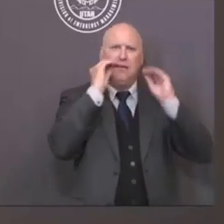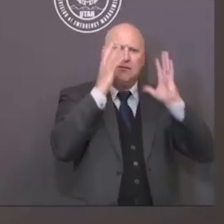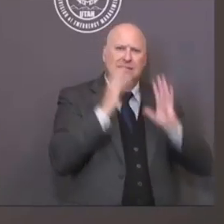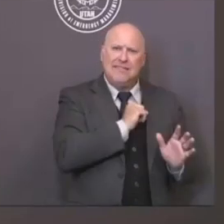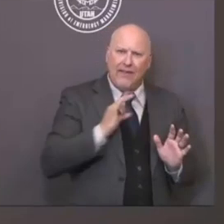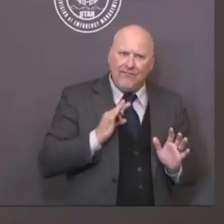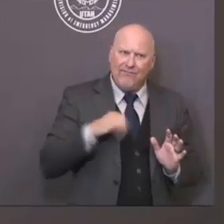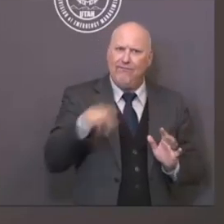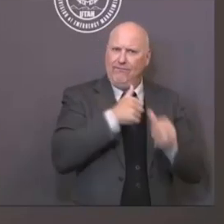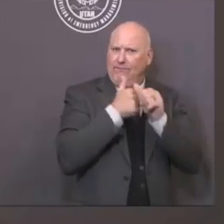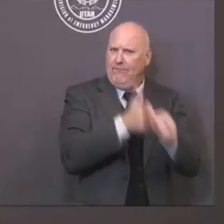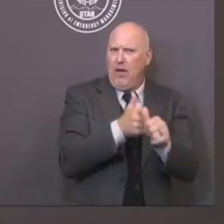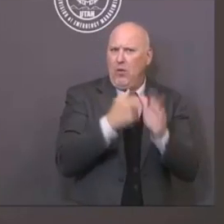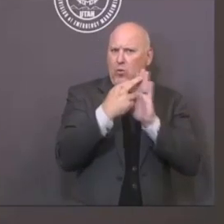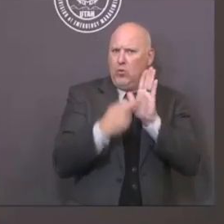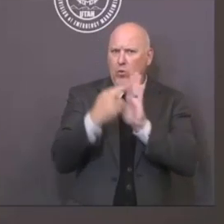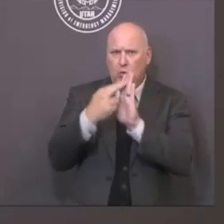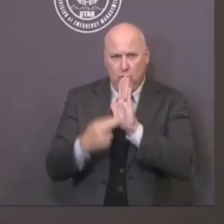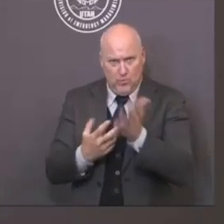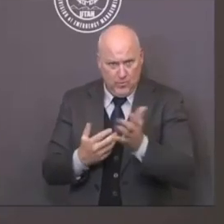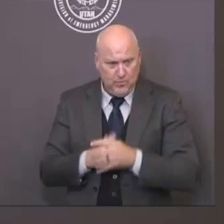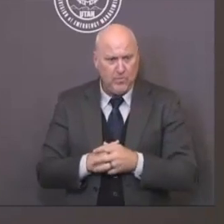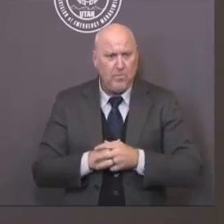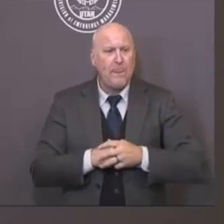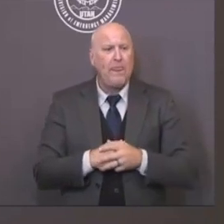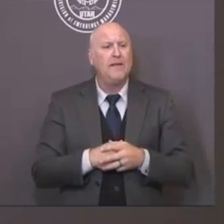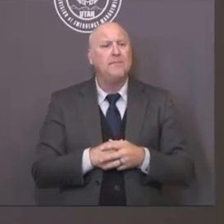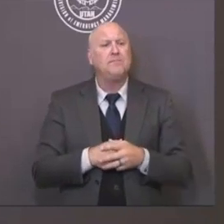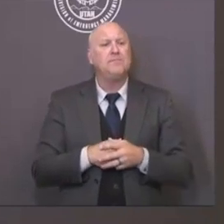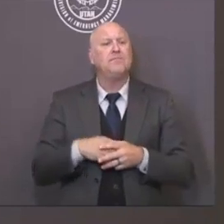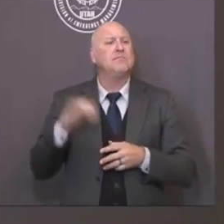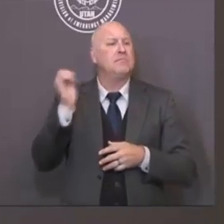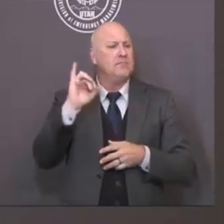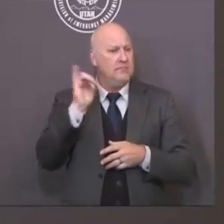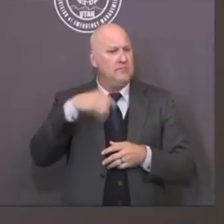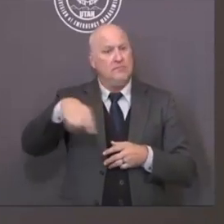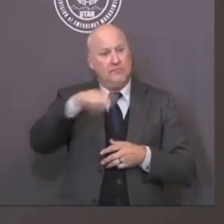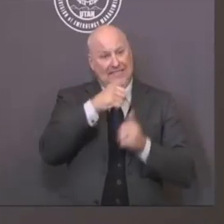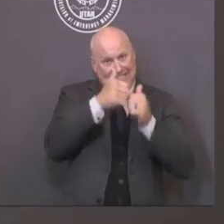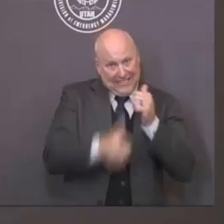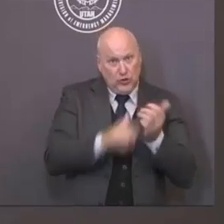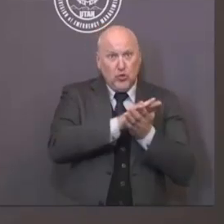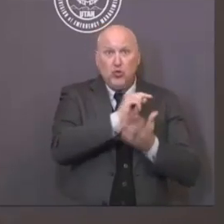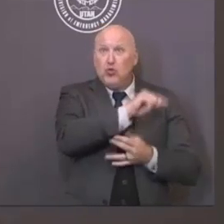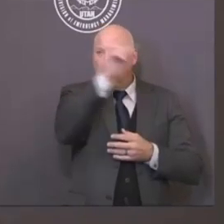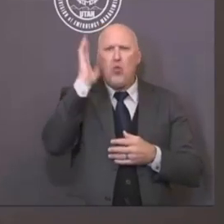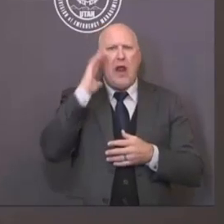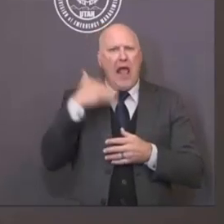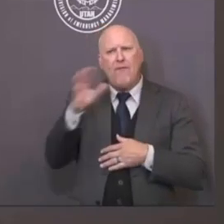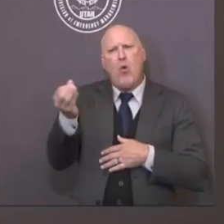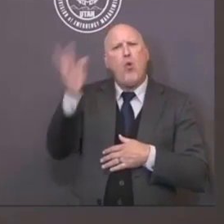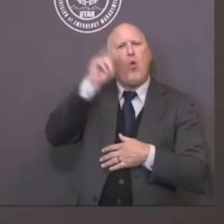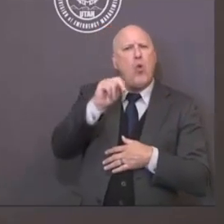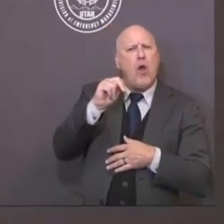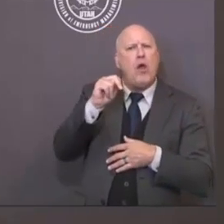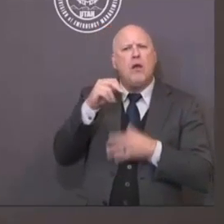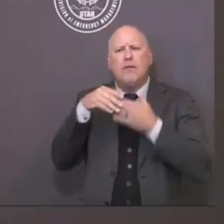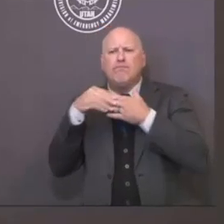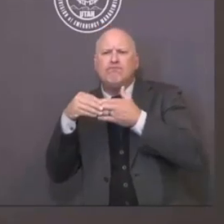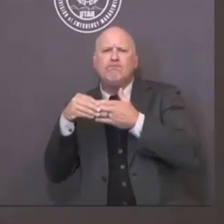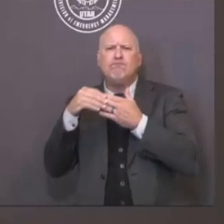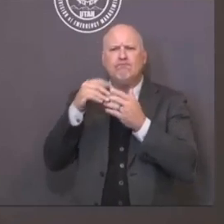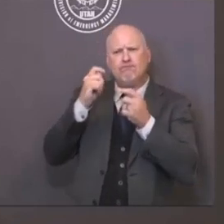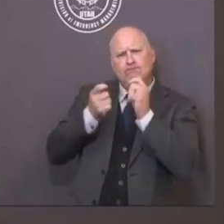boards to have some flexibility. I recognize that for those in kindergarten, it may be a bigger challenge to wear a mask.